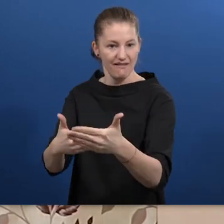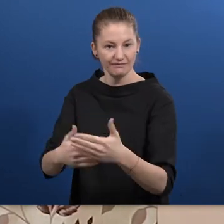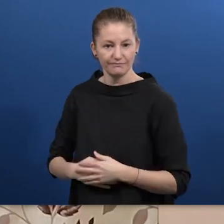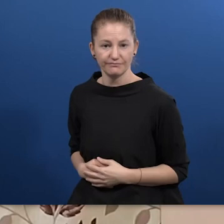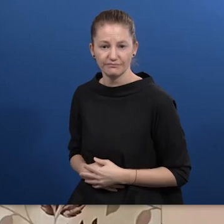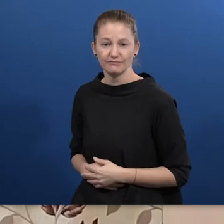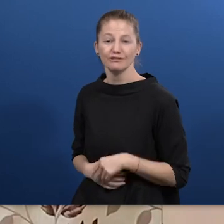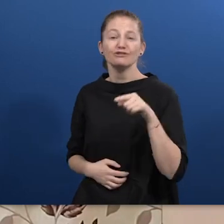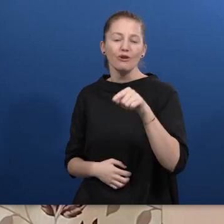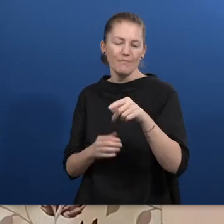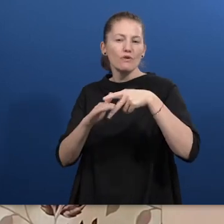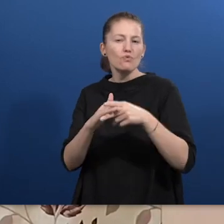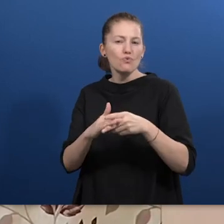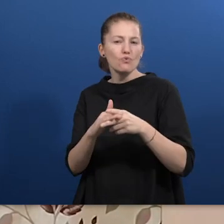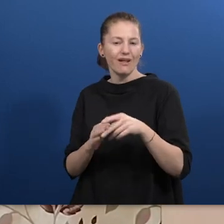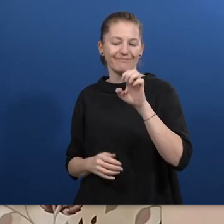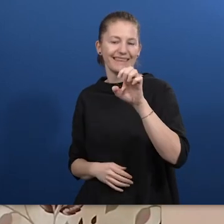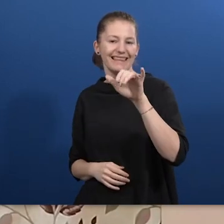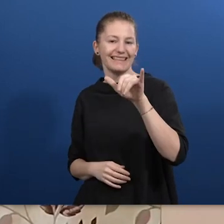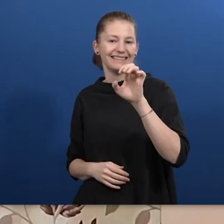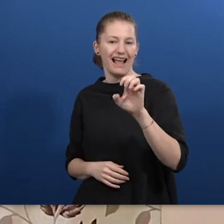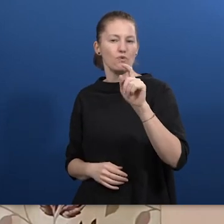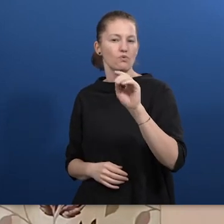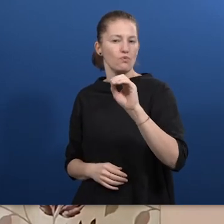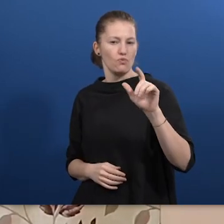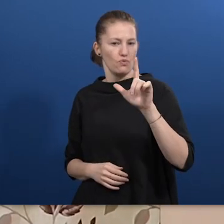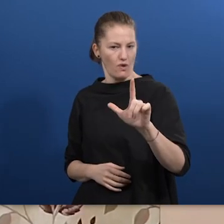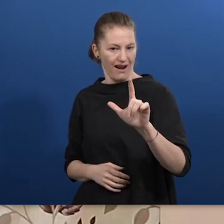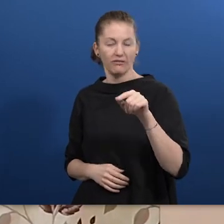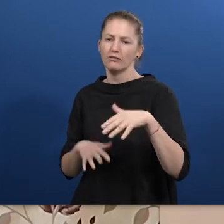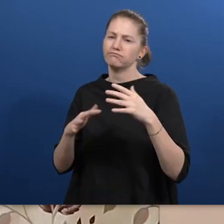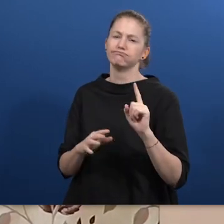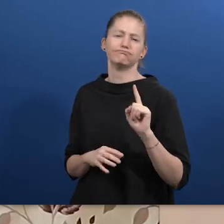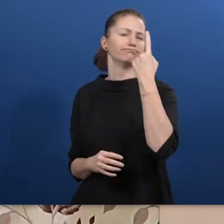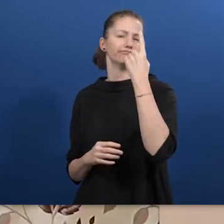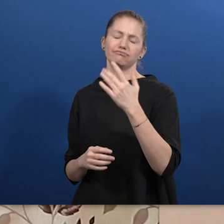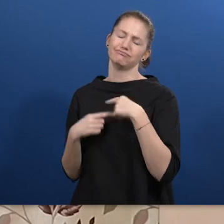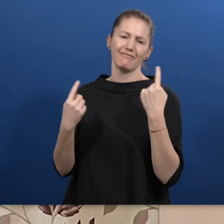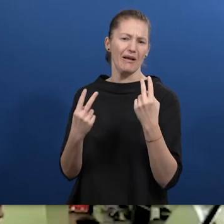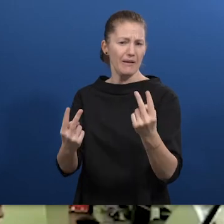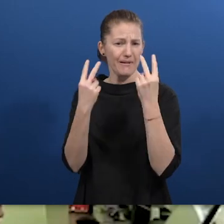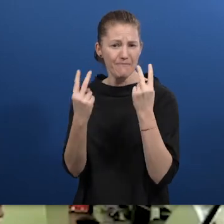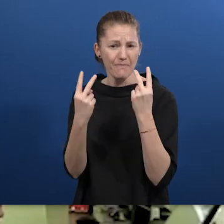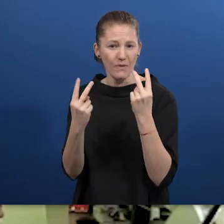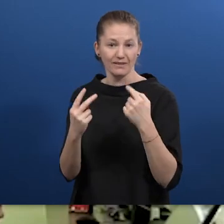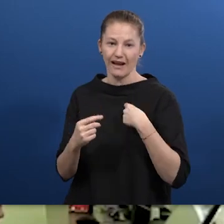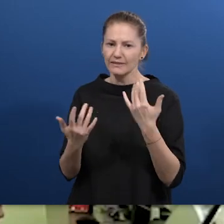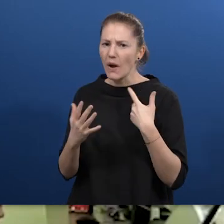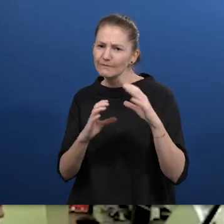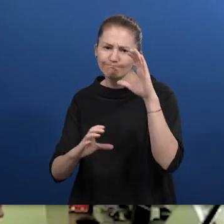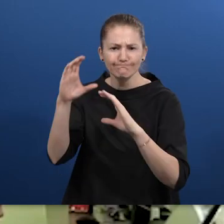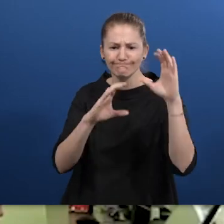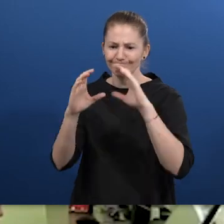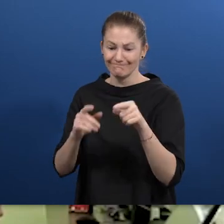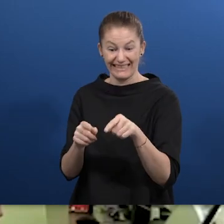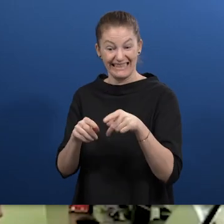and we are looking at making this eye tool available across the globe but at least to start with in the countries where